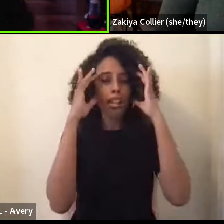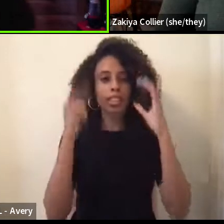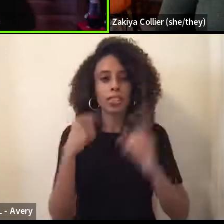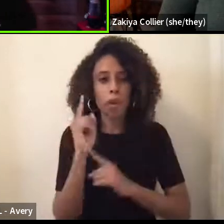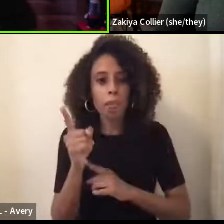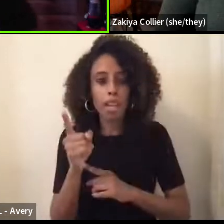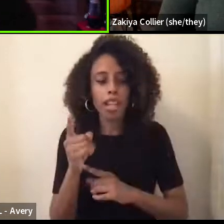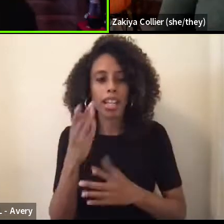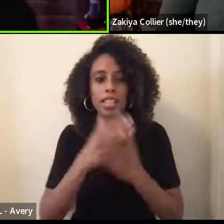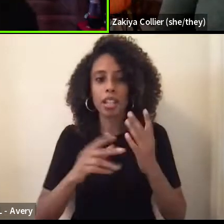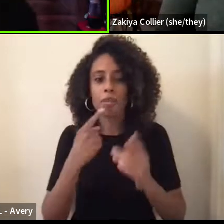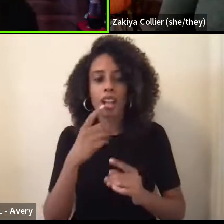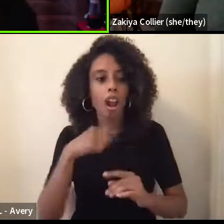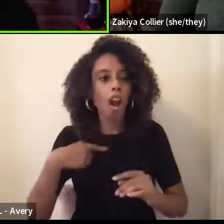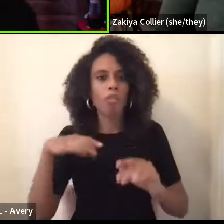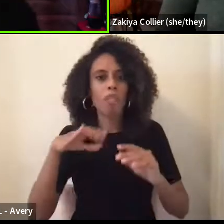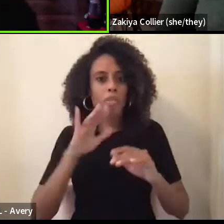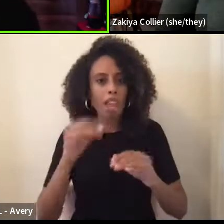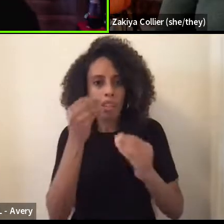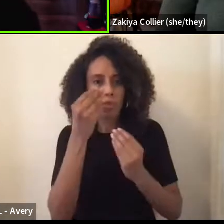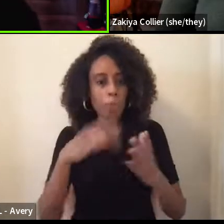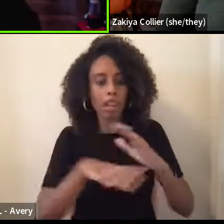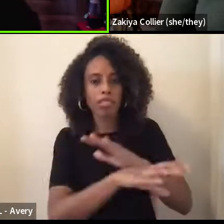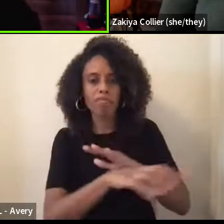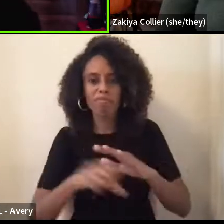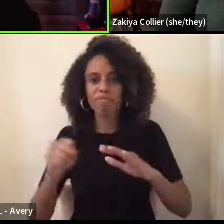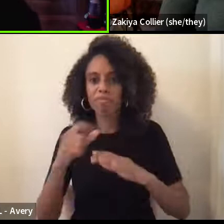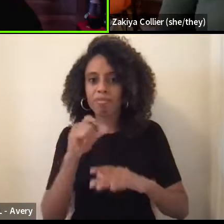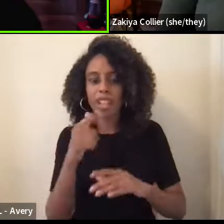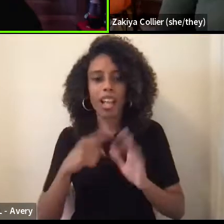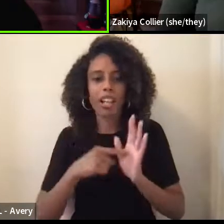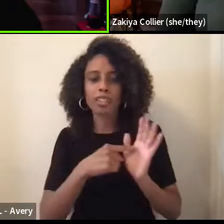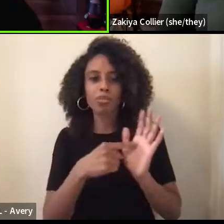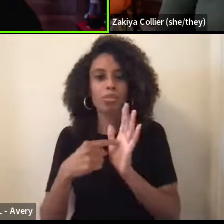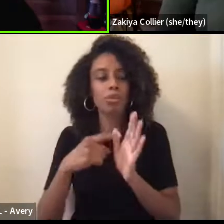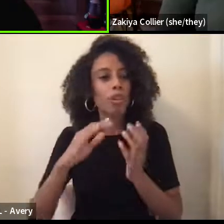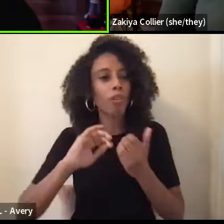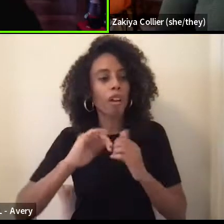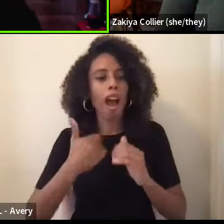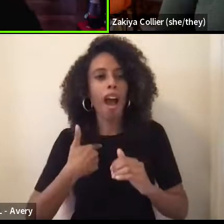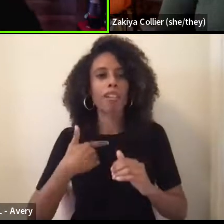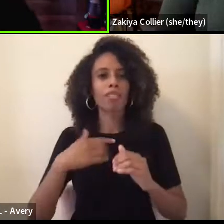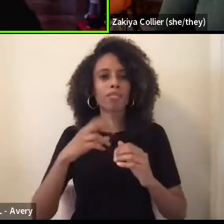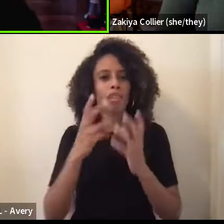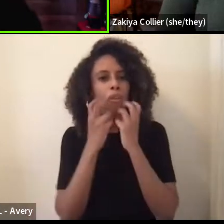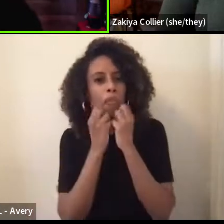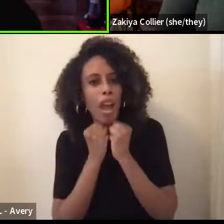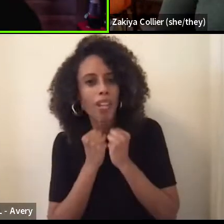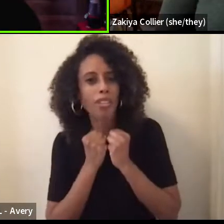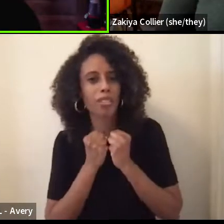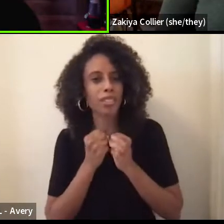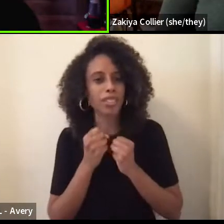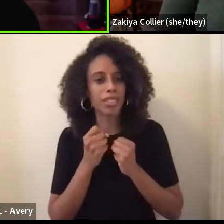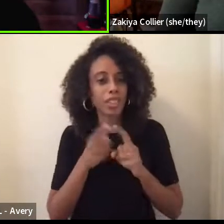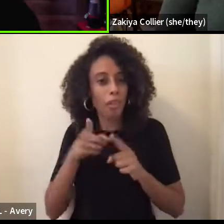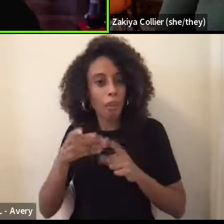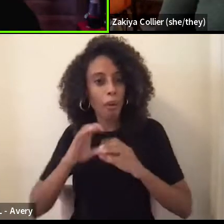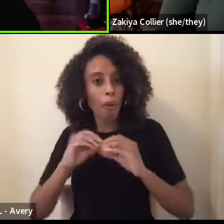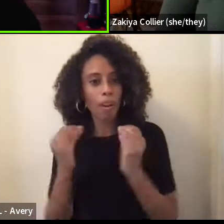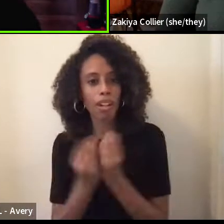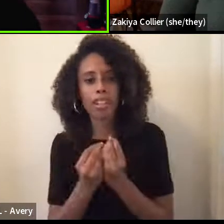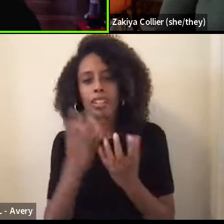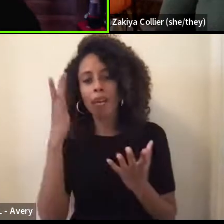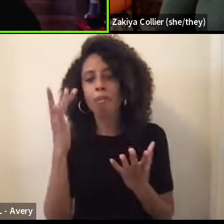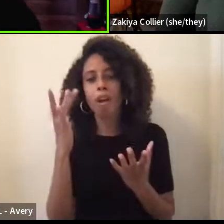in and says, remove that information. Cause those don't, those don't reflect our values as an organization or like, why does information come up